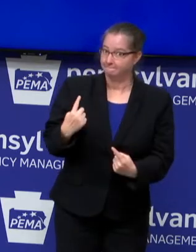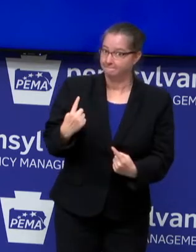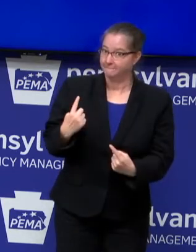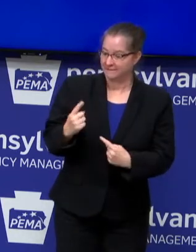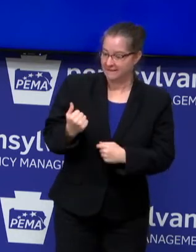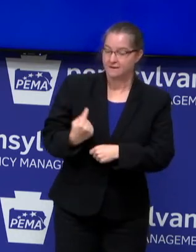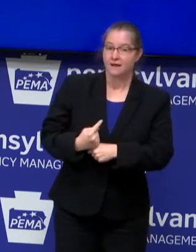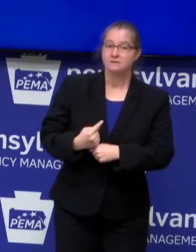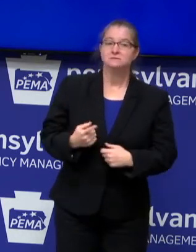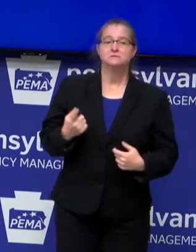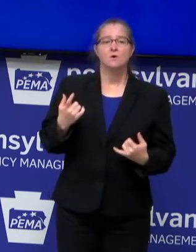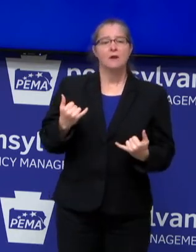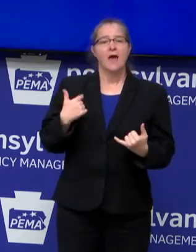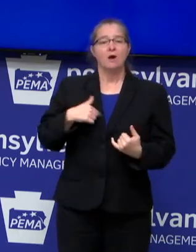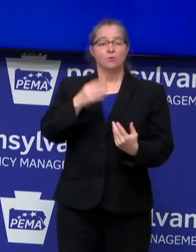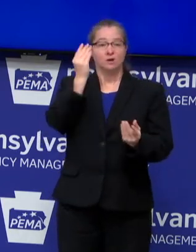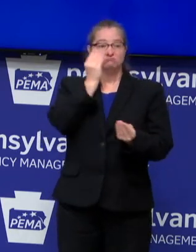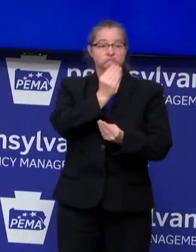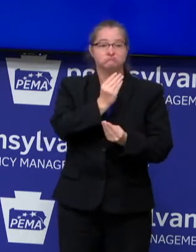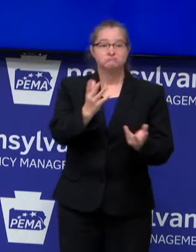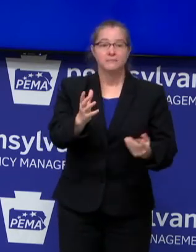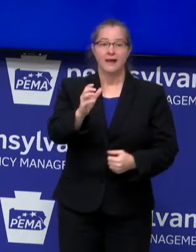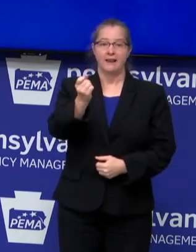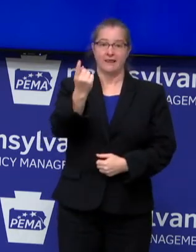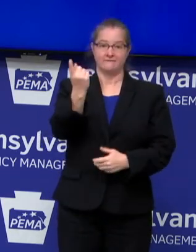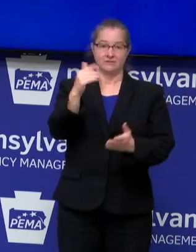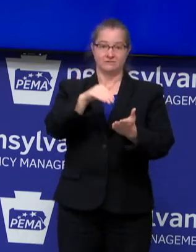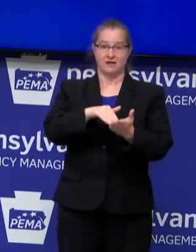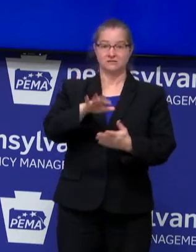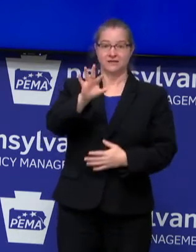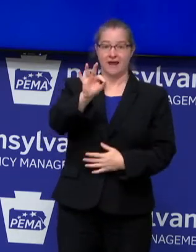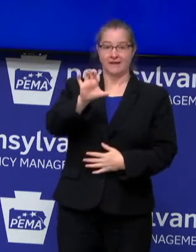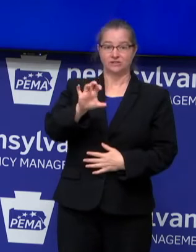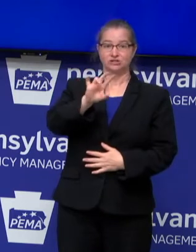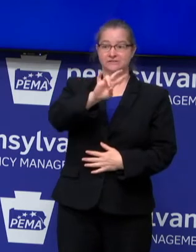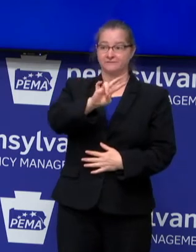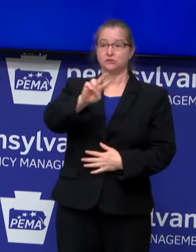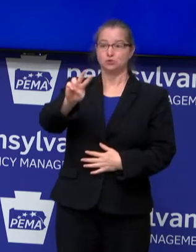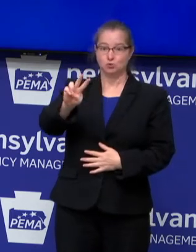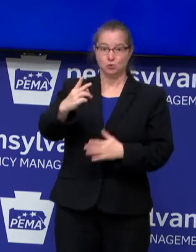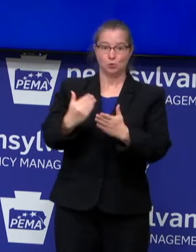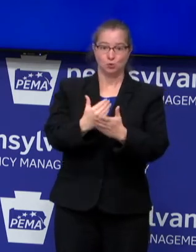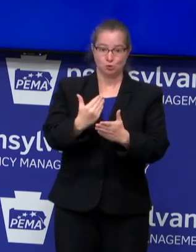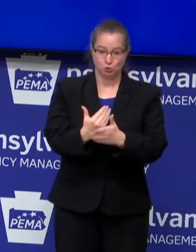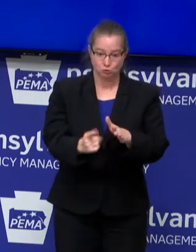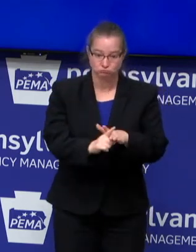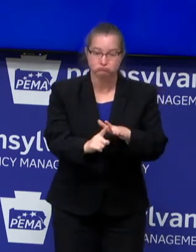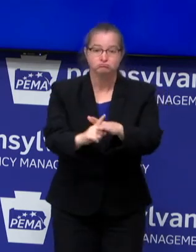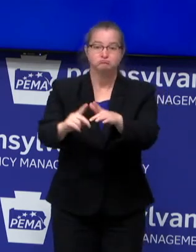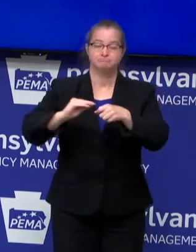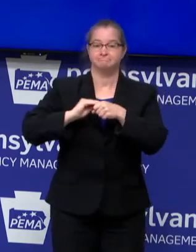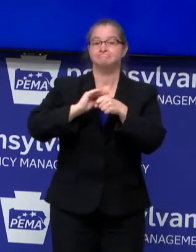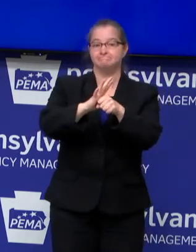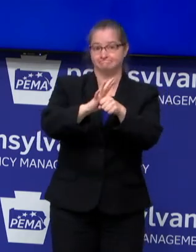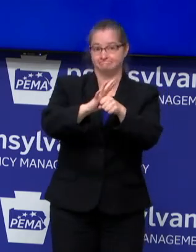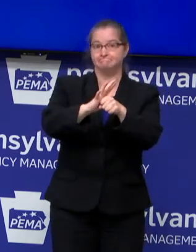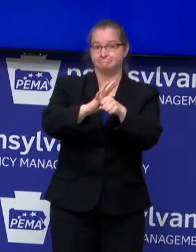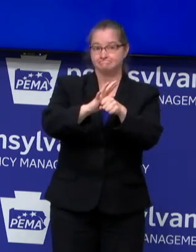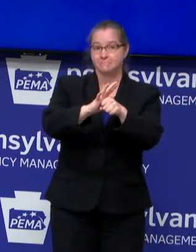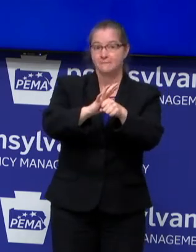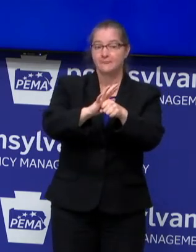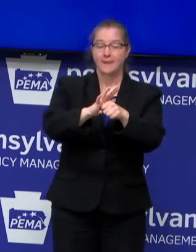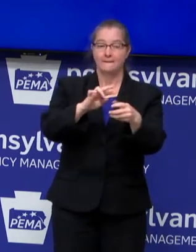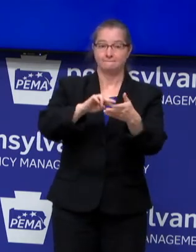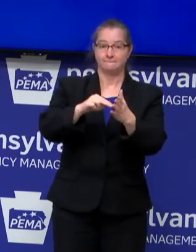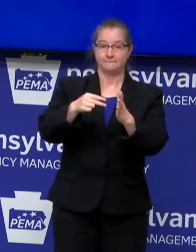Today, we are reporting 11,972 new cases of COVID-19. This